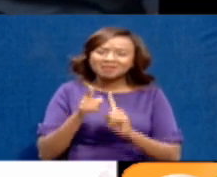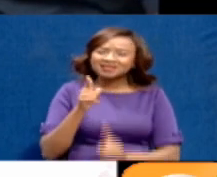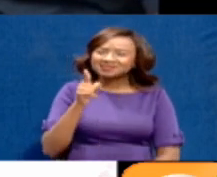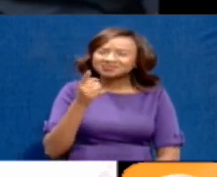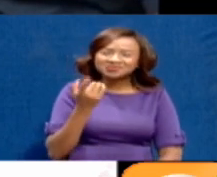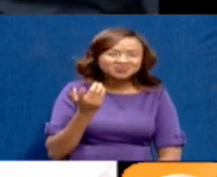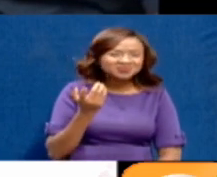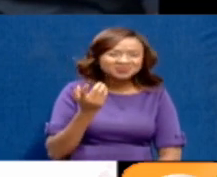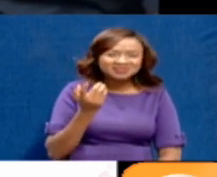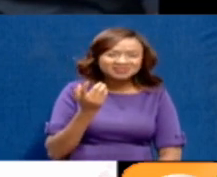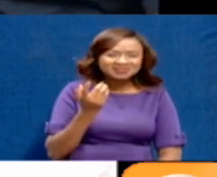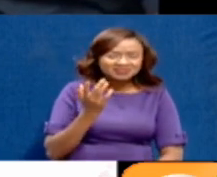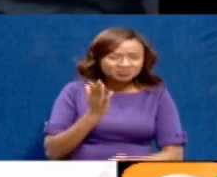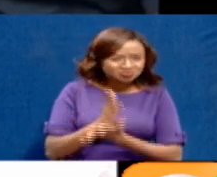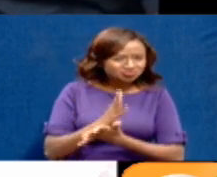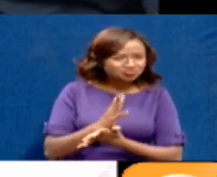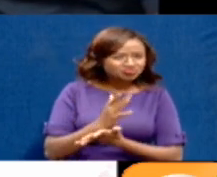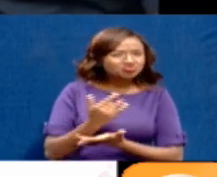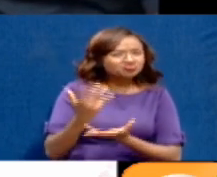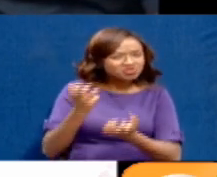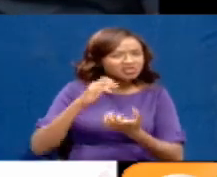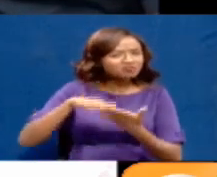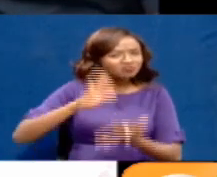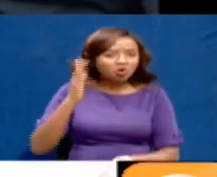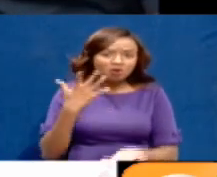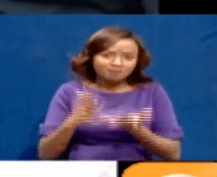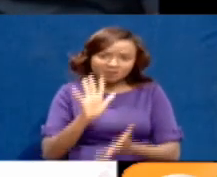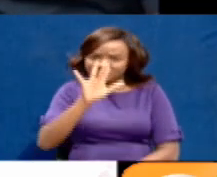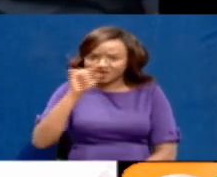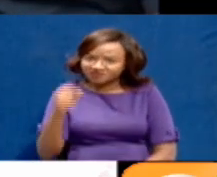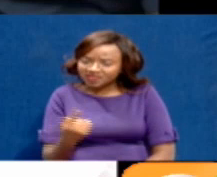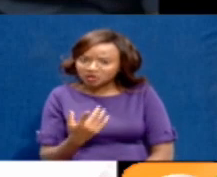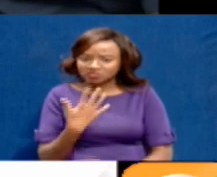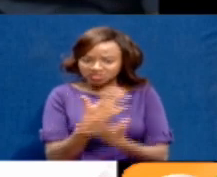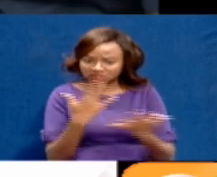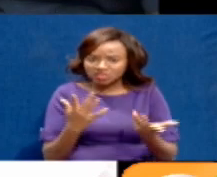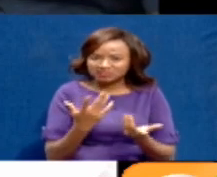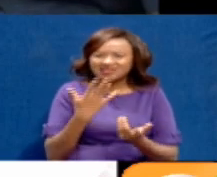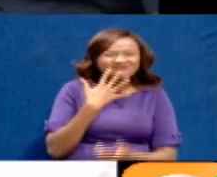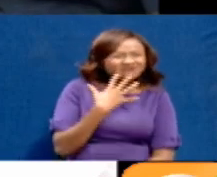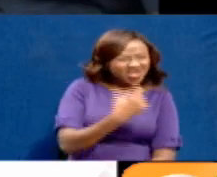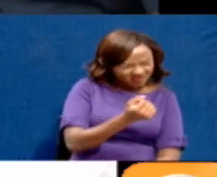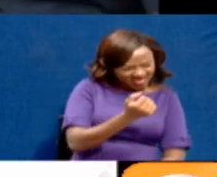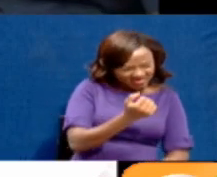once again, are those really enough? Shouldn't you be asking for 5,000 kits or more?